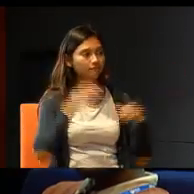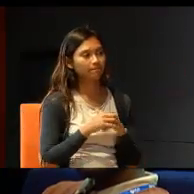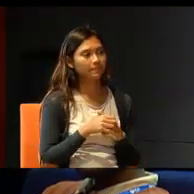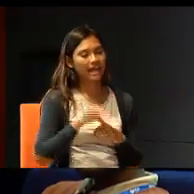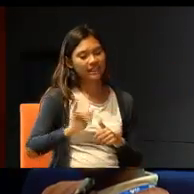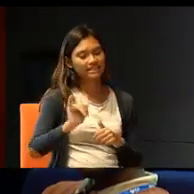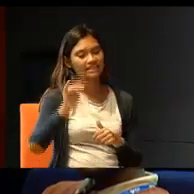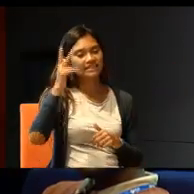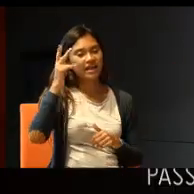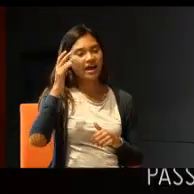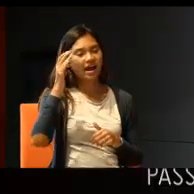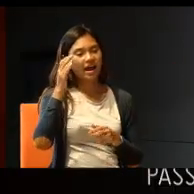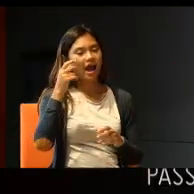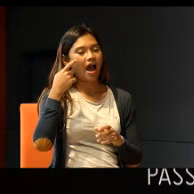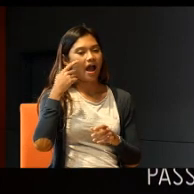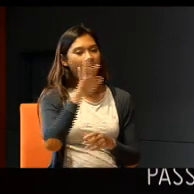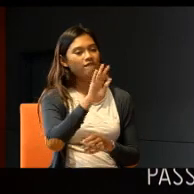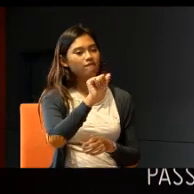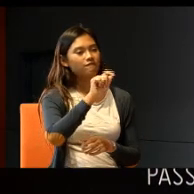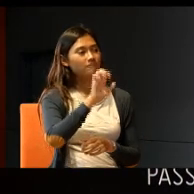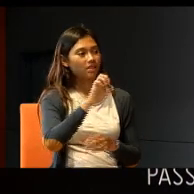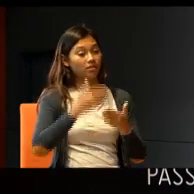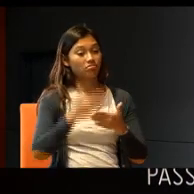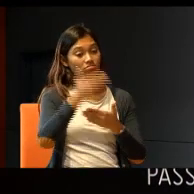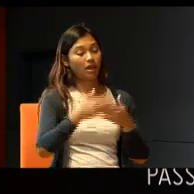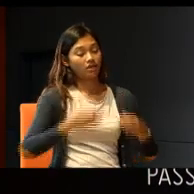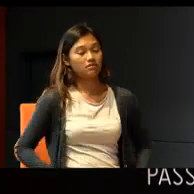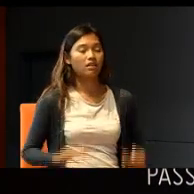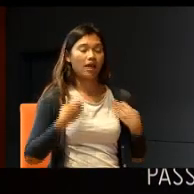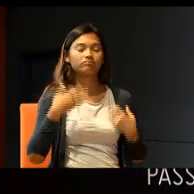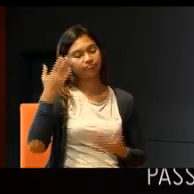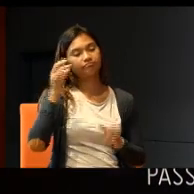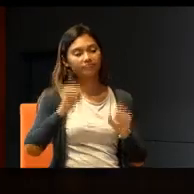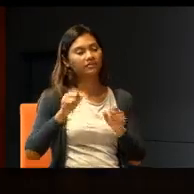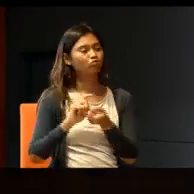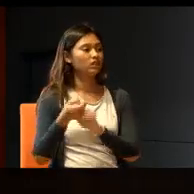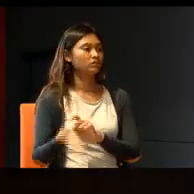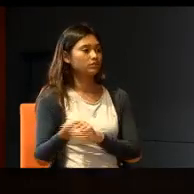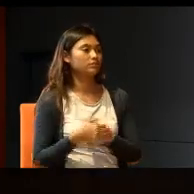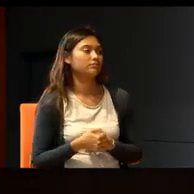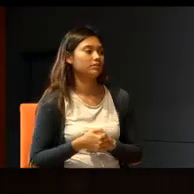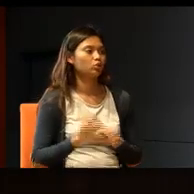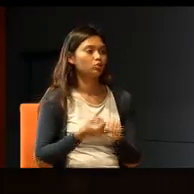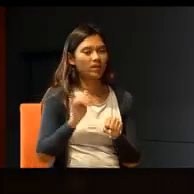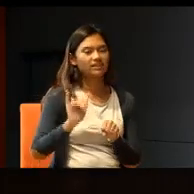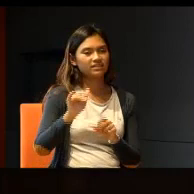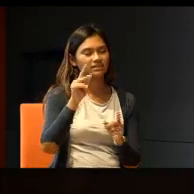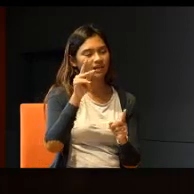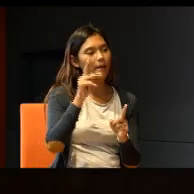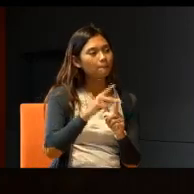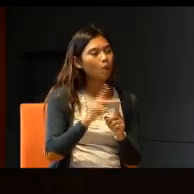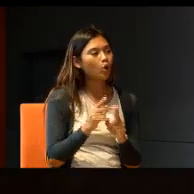it. Next life, he will be rewarded. So, these are some of the points that I think you are referring to.